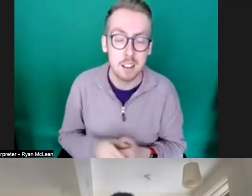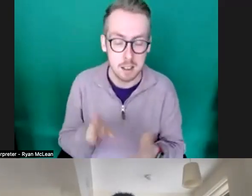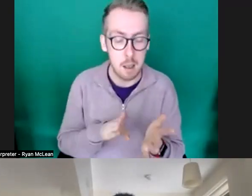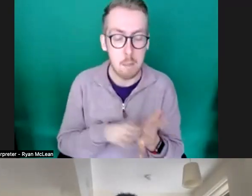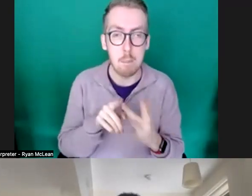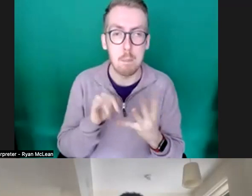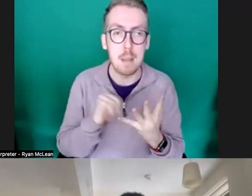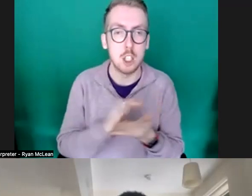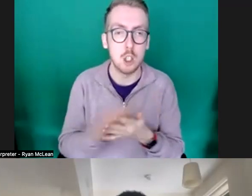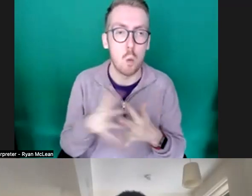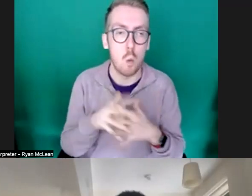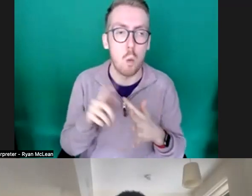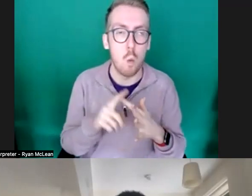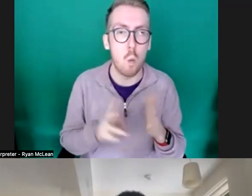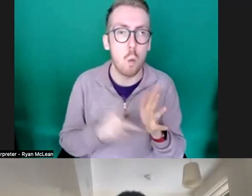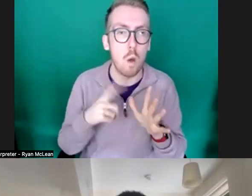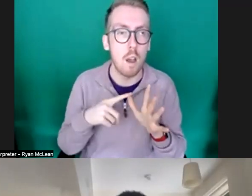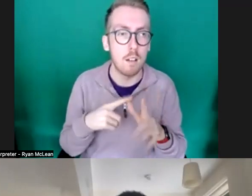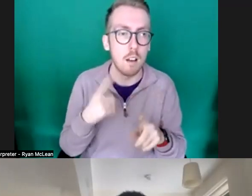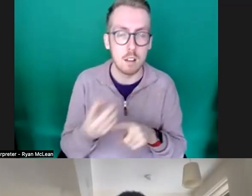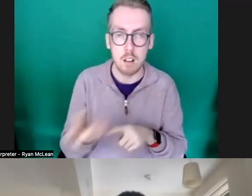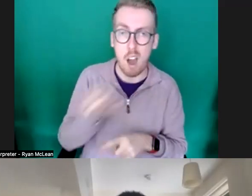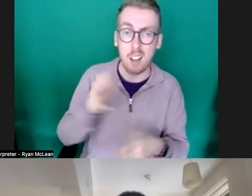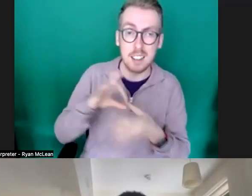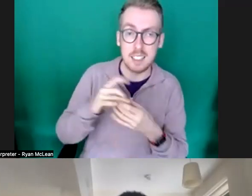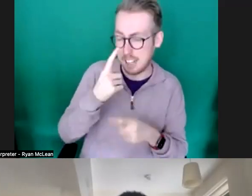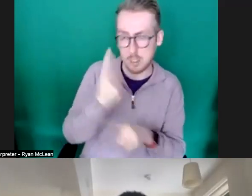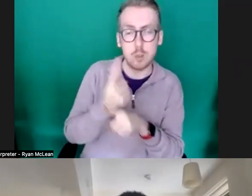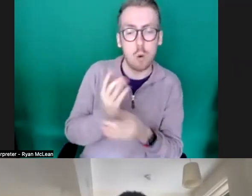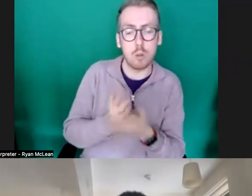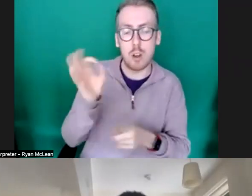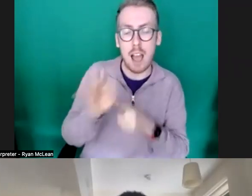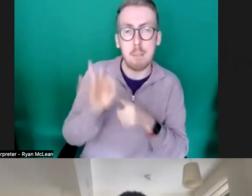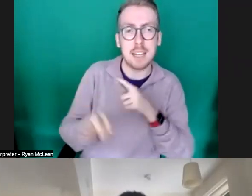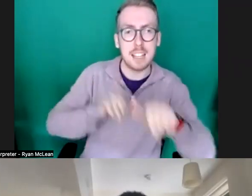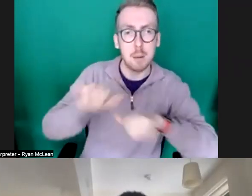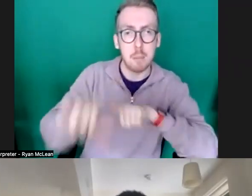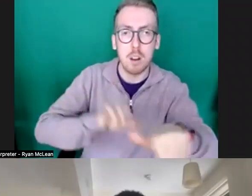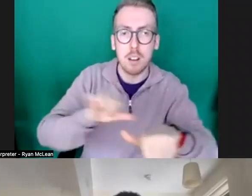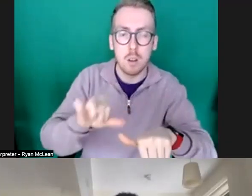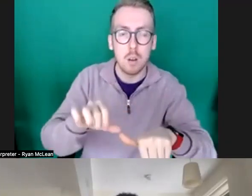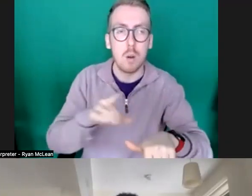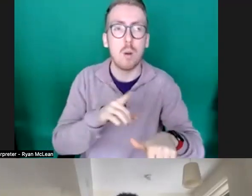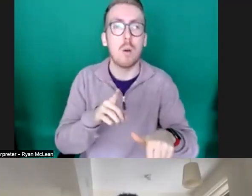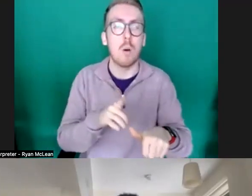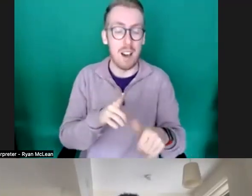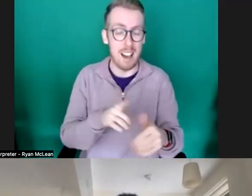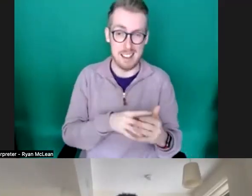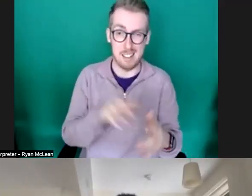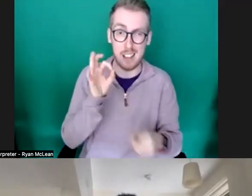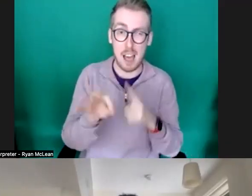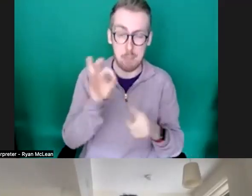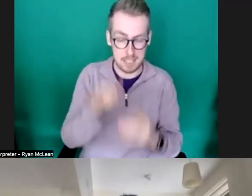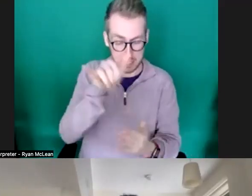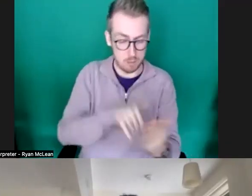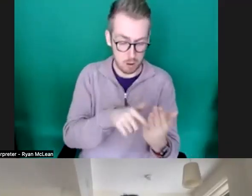asking uh could you talk us through the application process and application forms create a particular type of hell for some others uh so